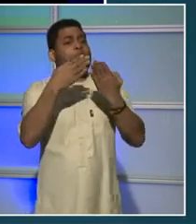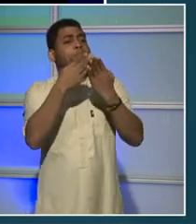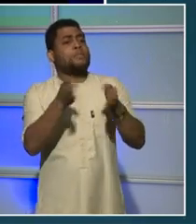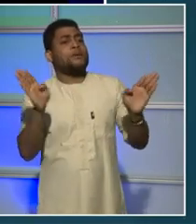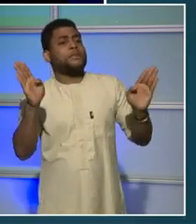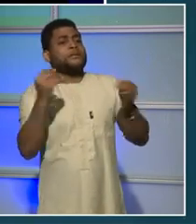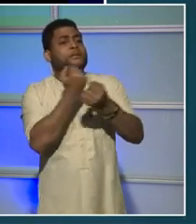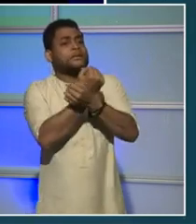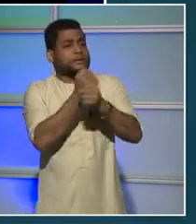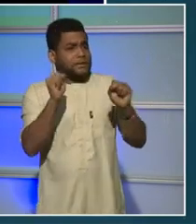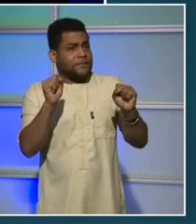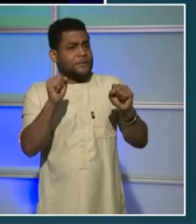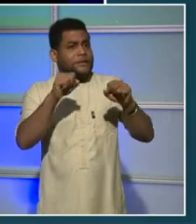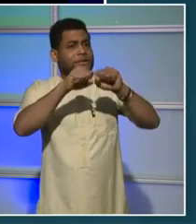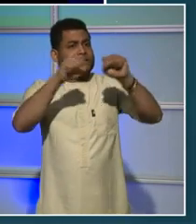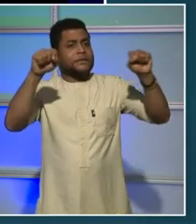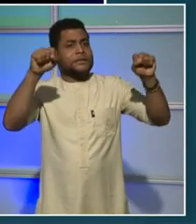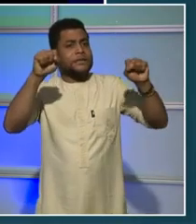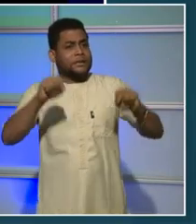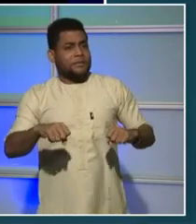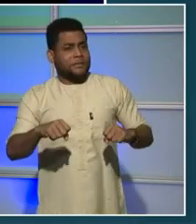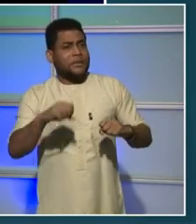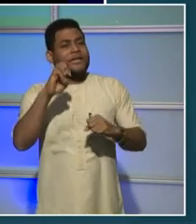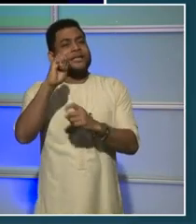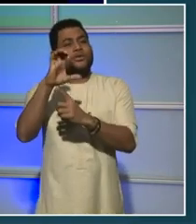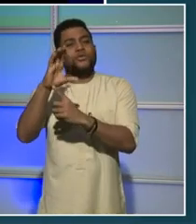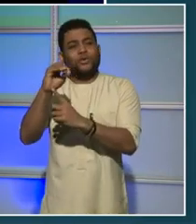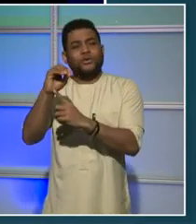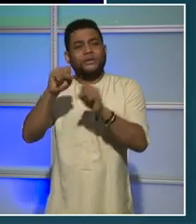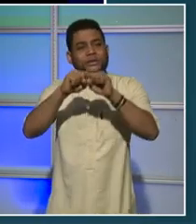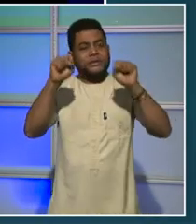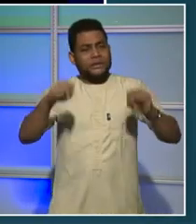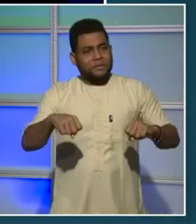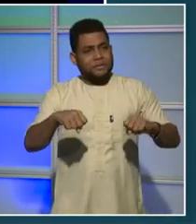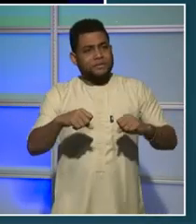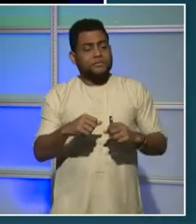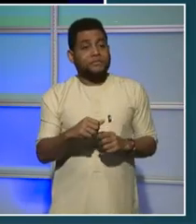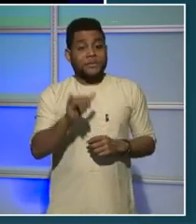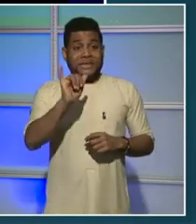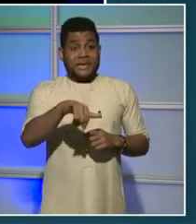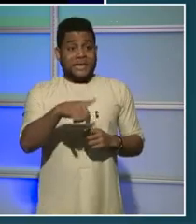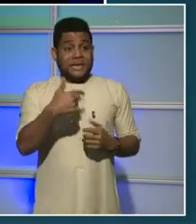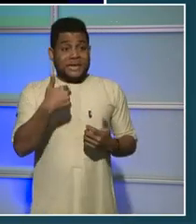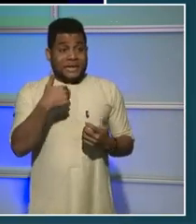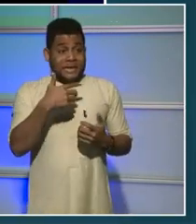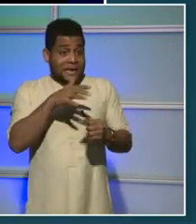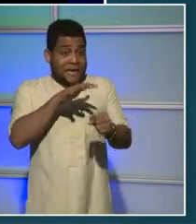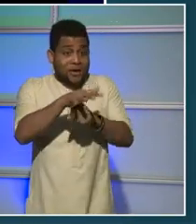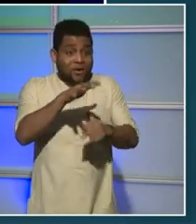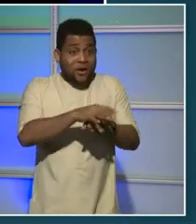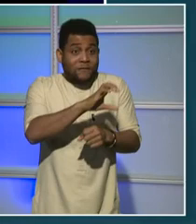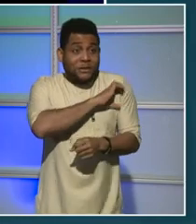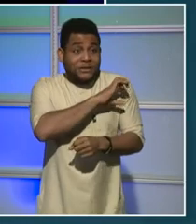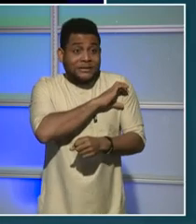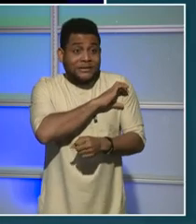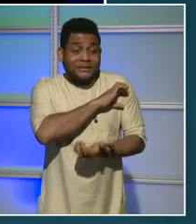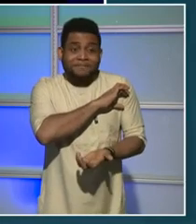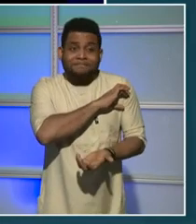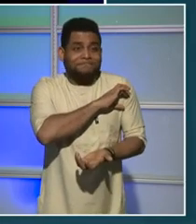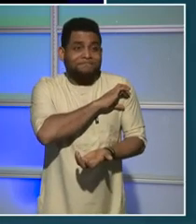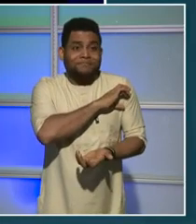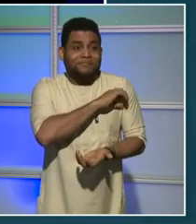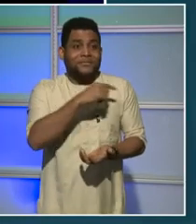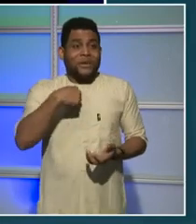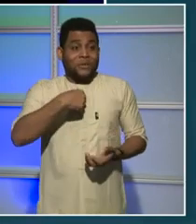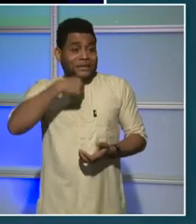just not the police. We need the police that we need, but we also need to get to the relatively small number of people that are